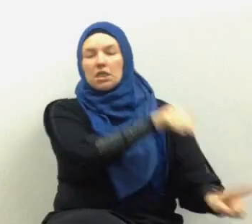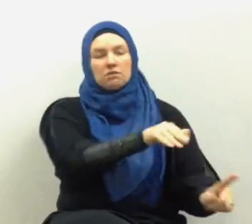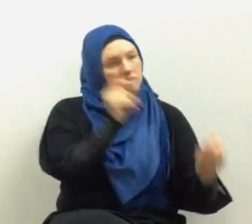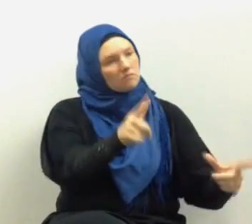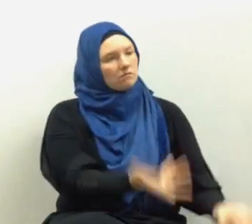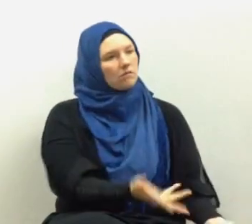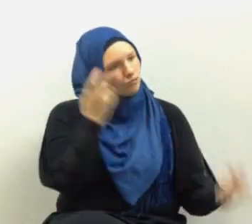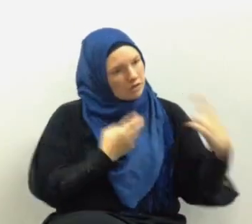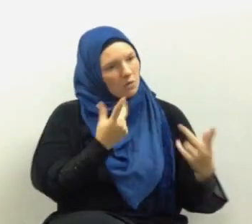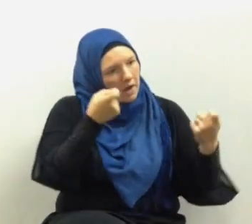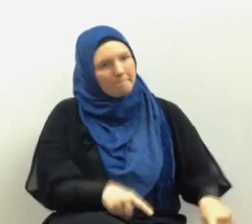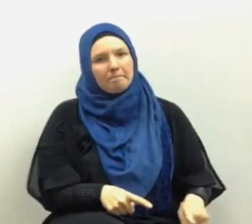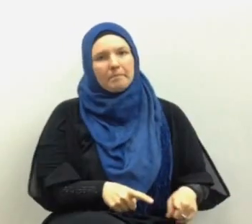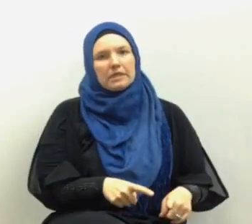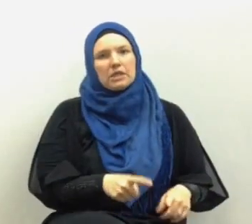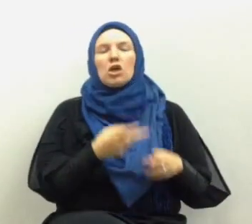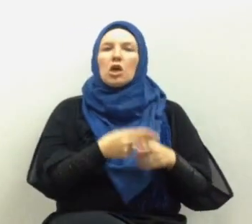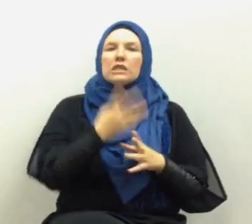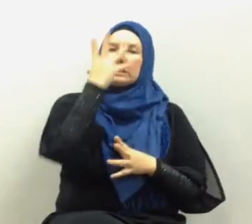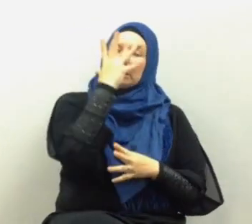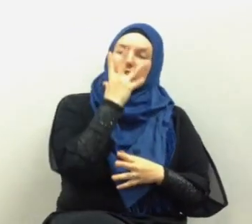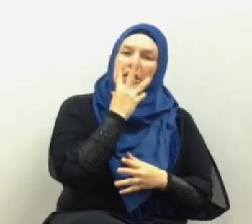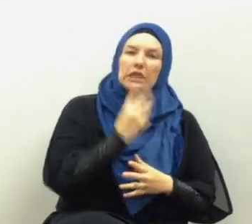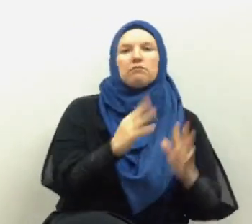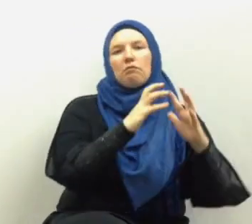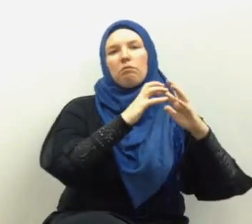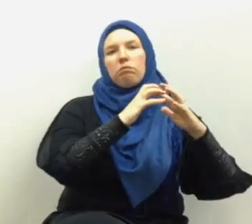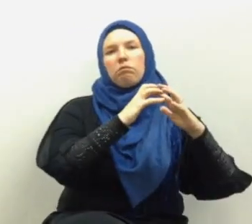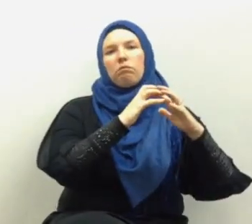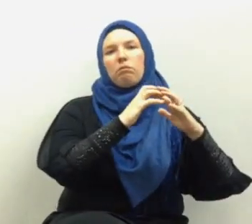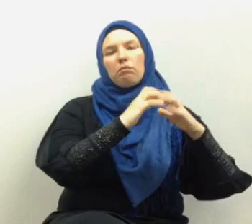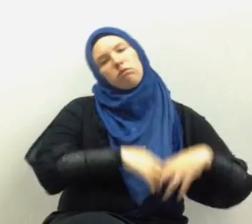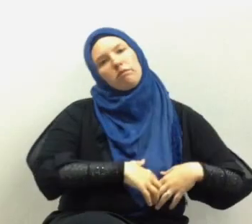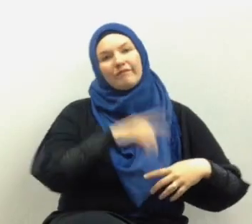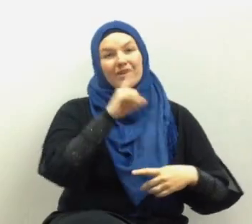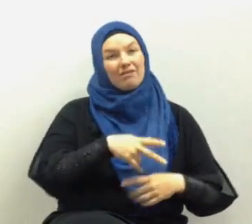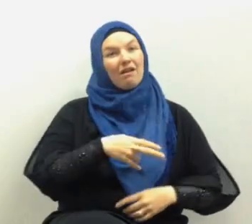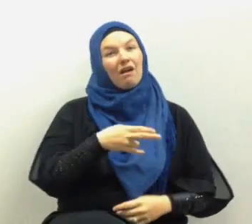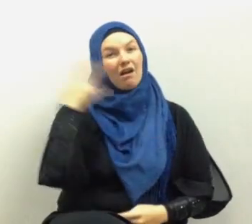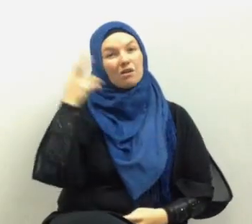deep sleep deep long sleep at a very high price